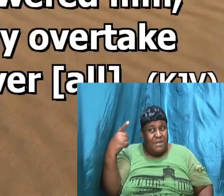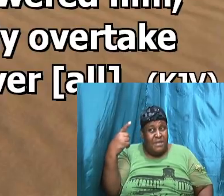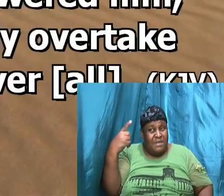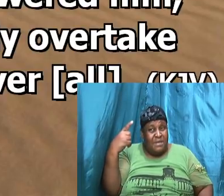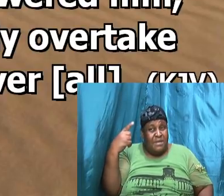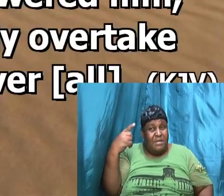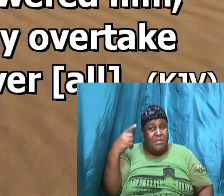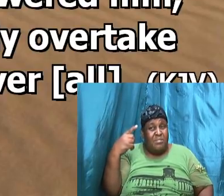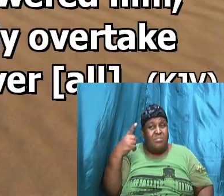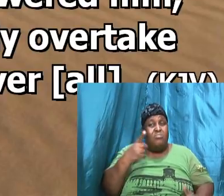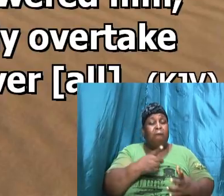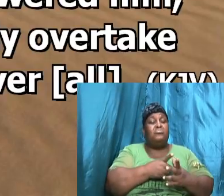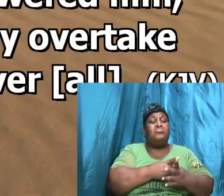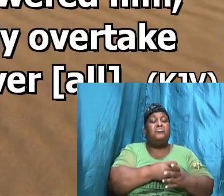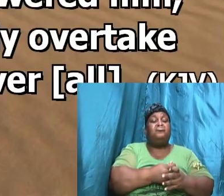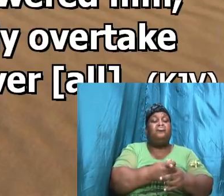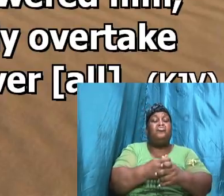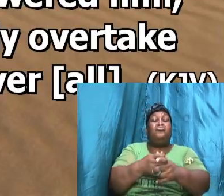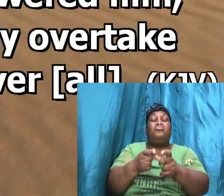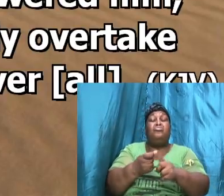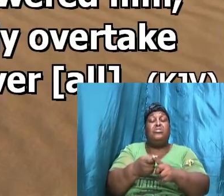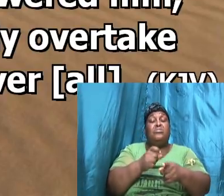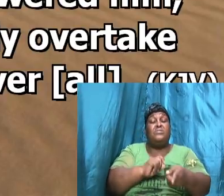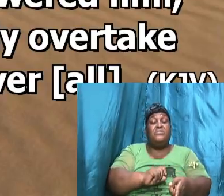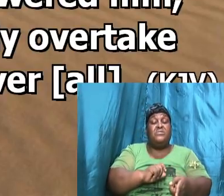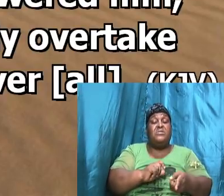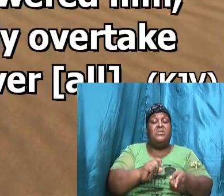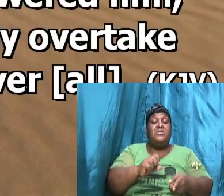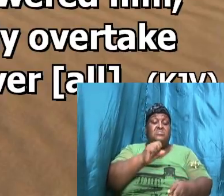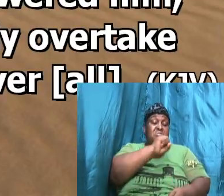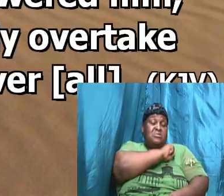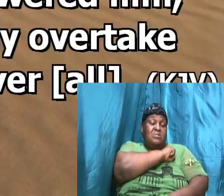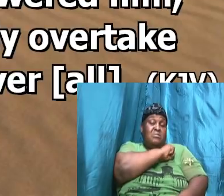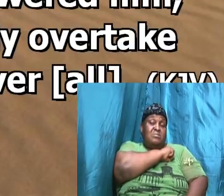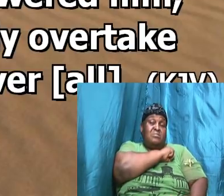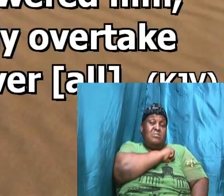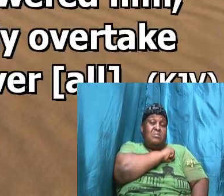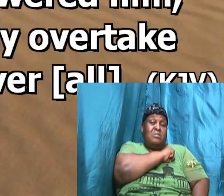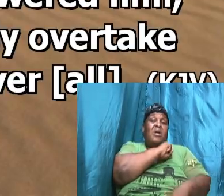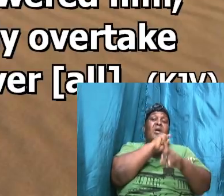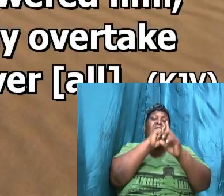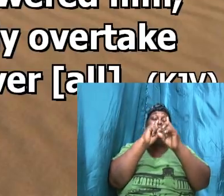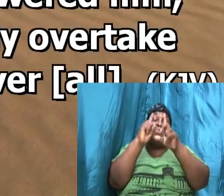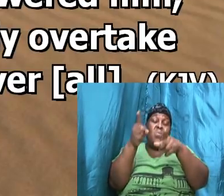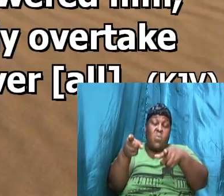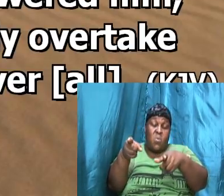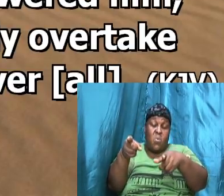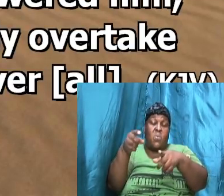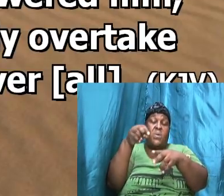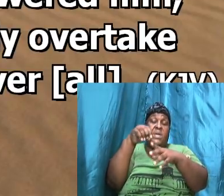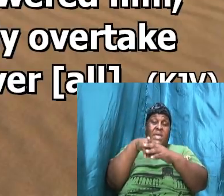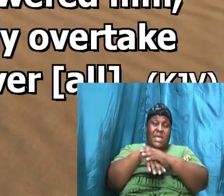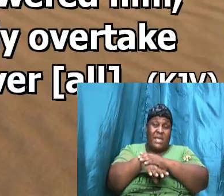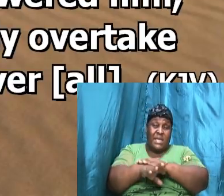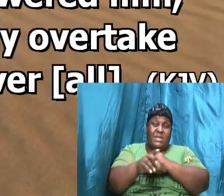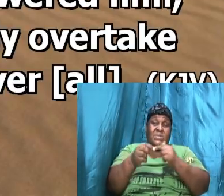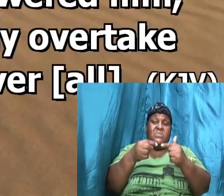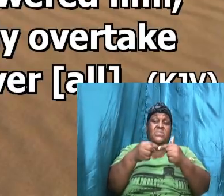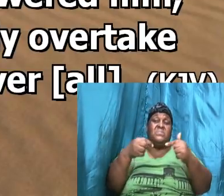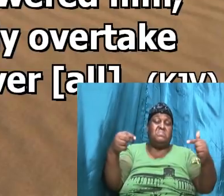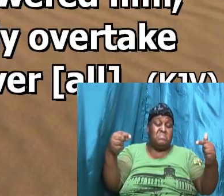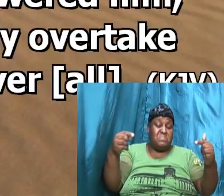was running from Saul and he went into a Philistine